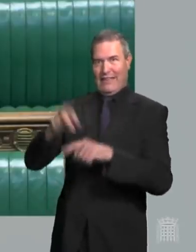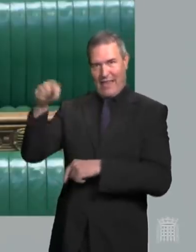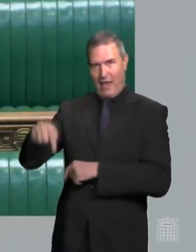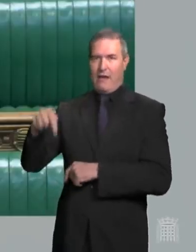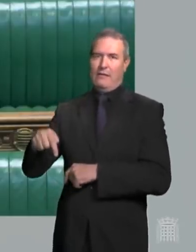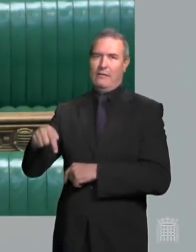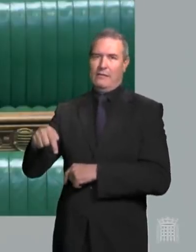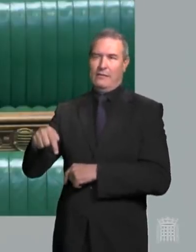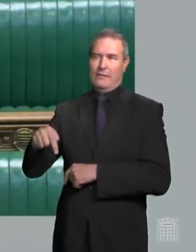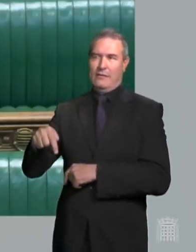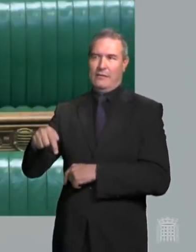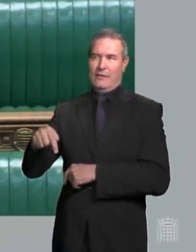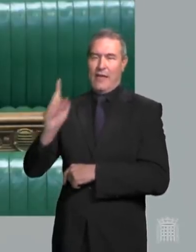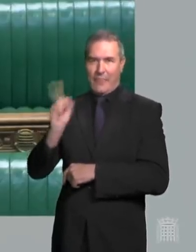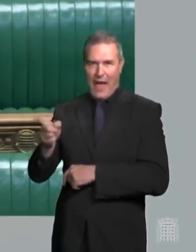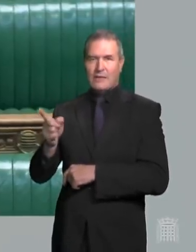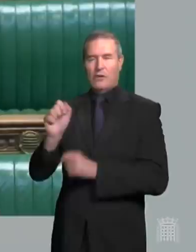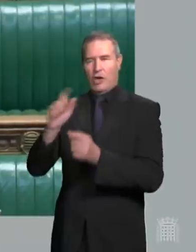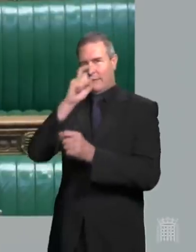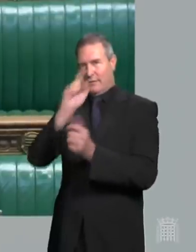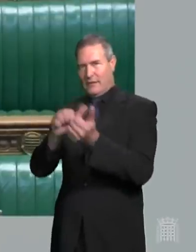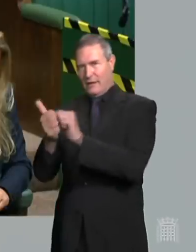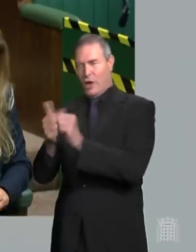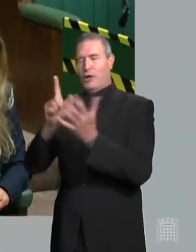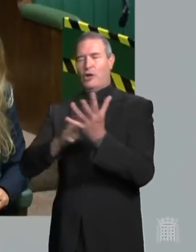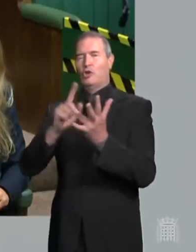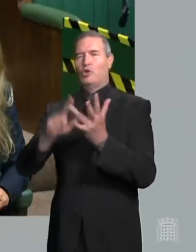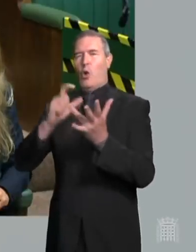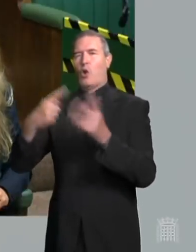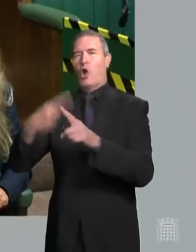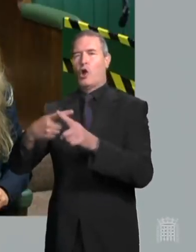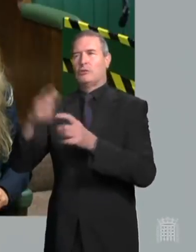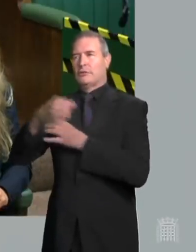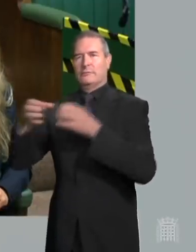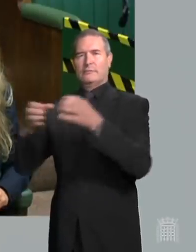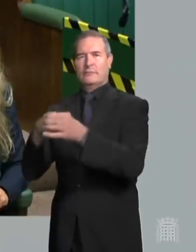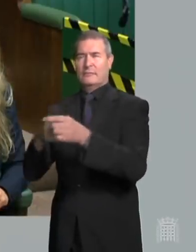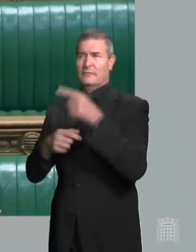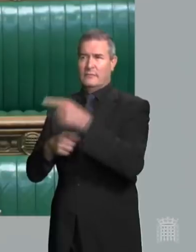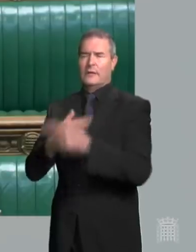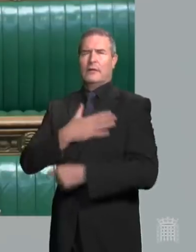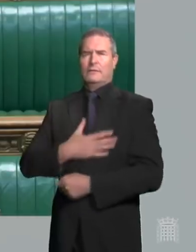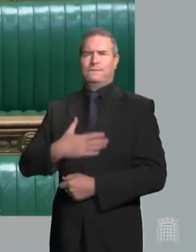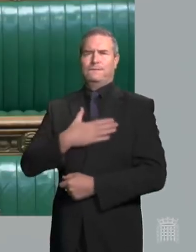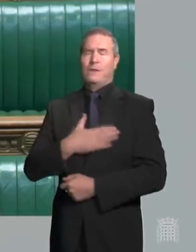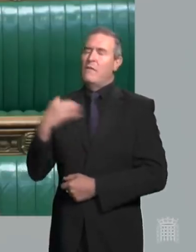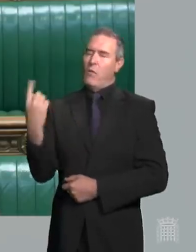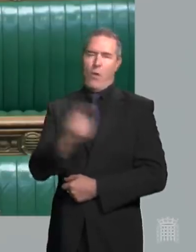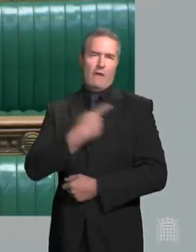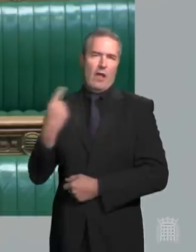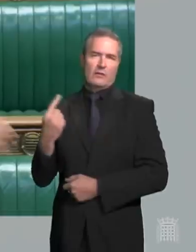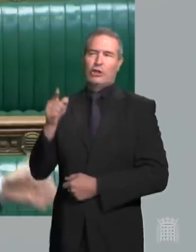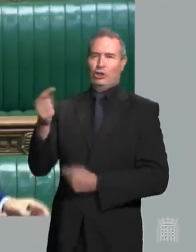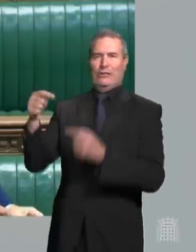beneath the plaque to Jo Cox, her sister. And that's a special and emotional moment for all of us